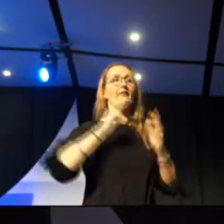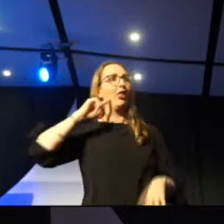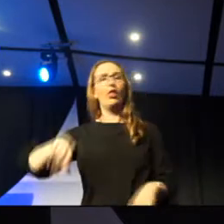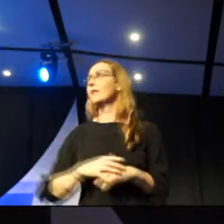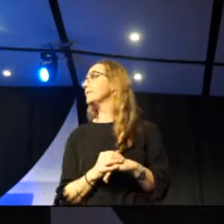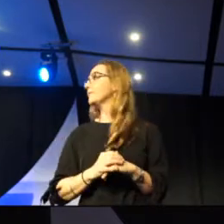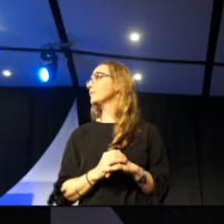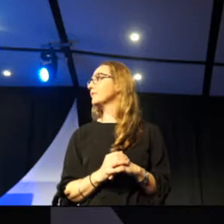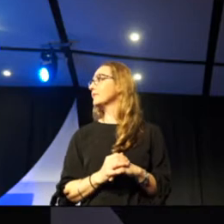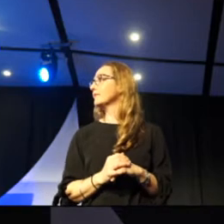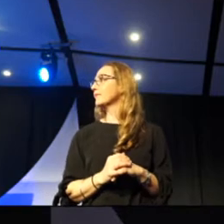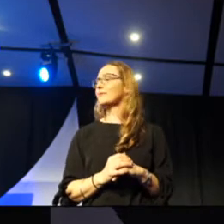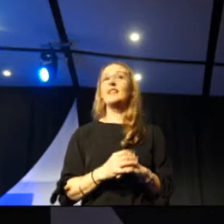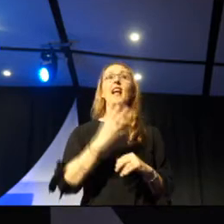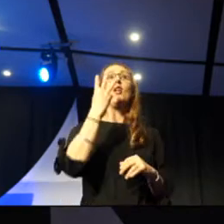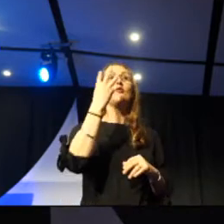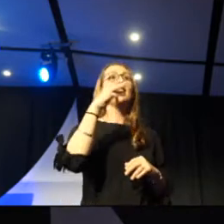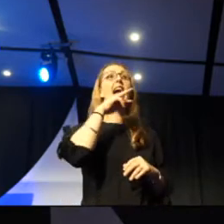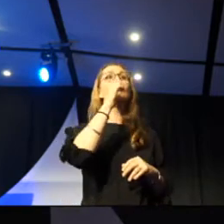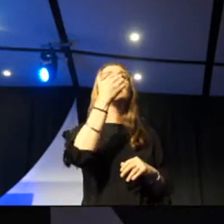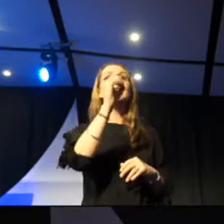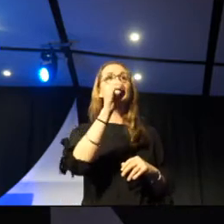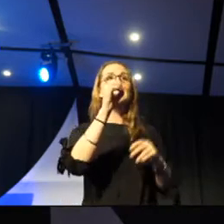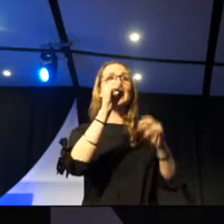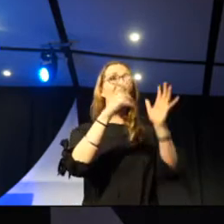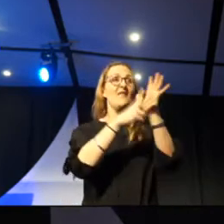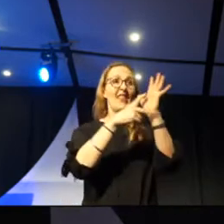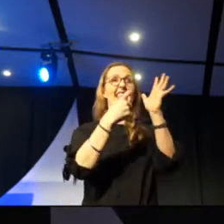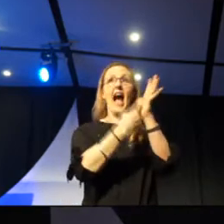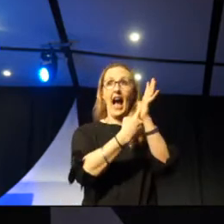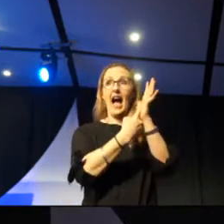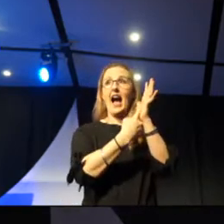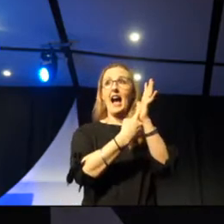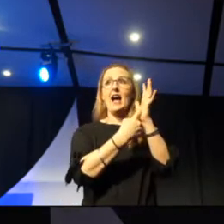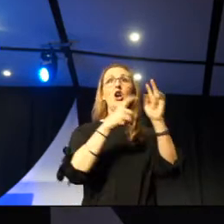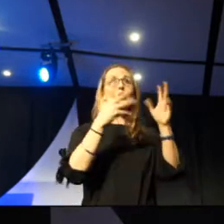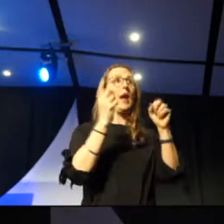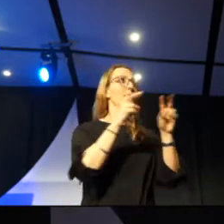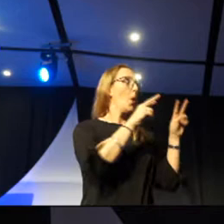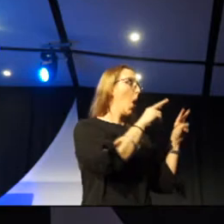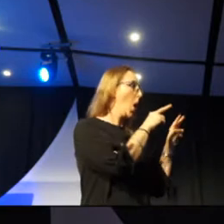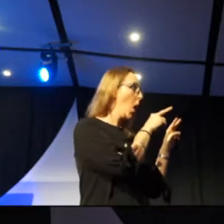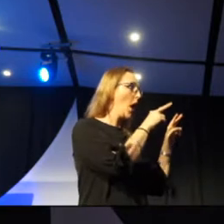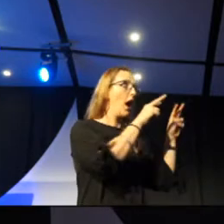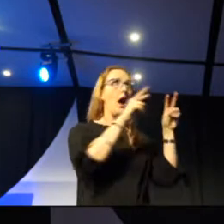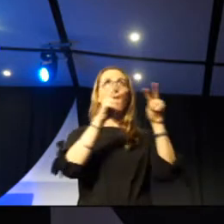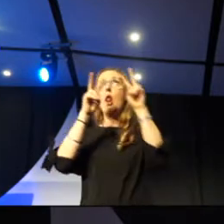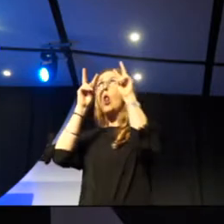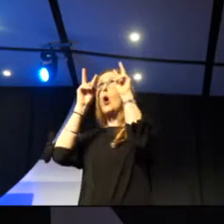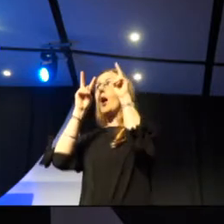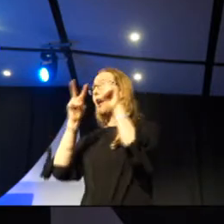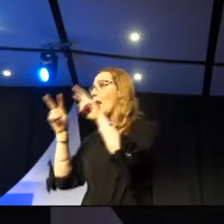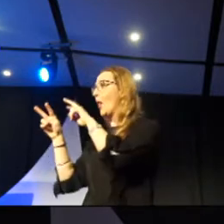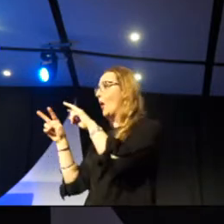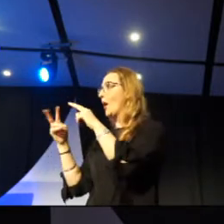It's 360 VR so you'll need to put some effort in for those of you not moving right now and look around you. You can see above and below and